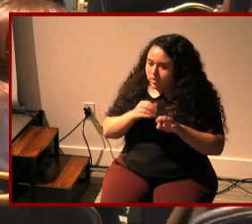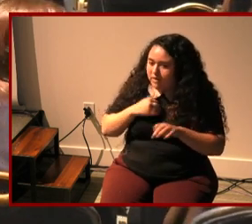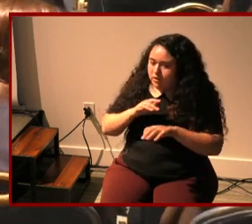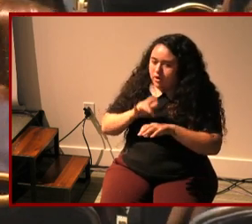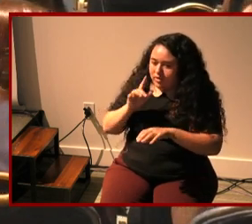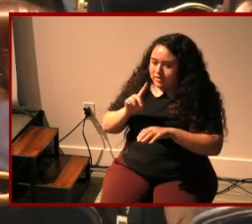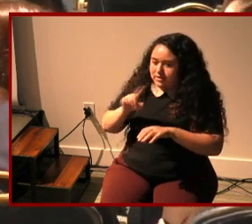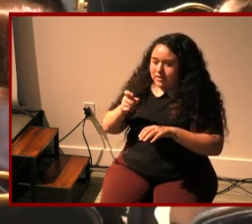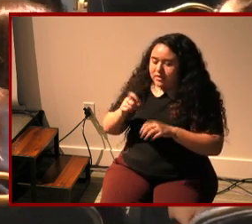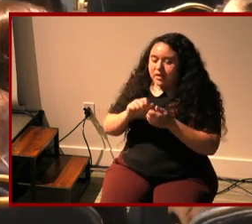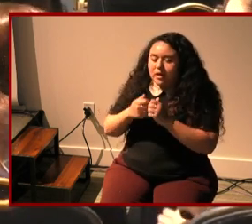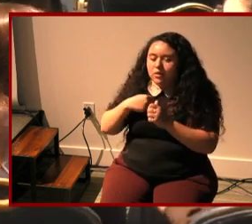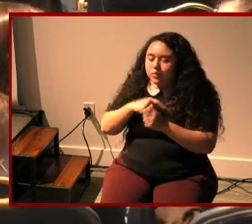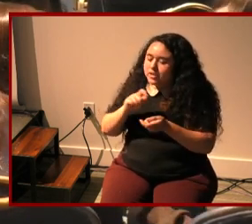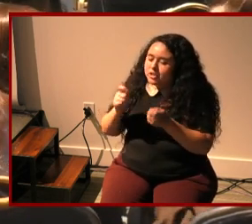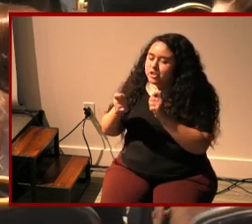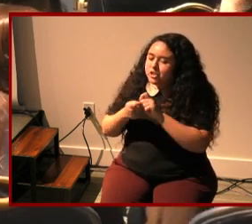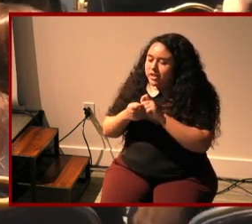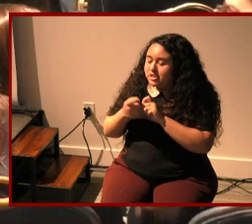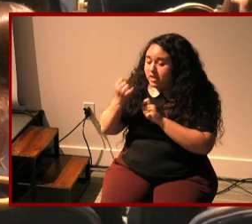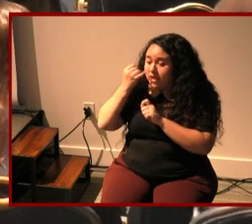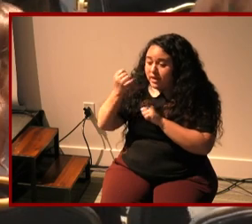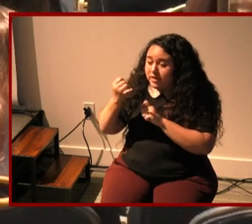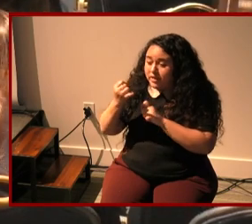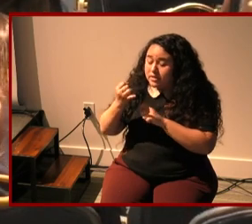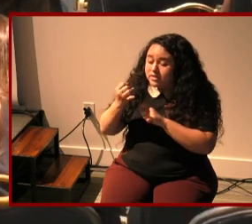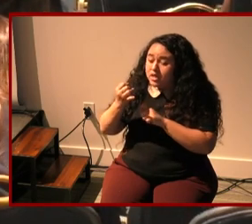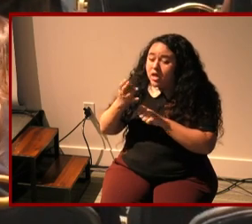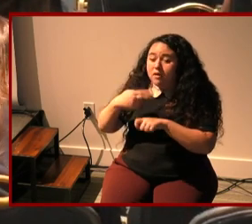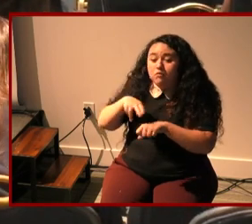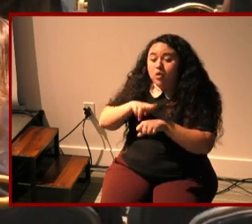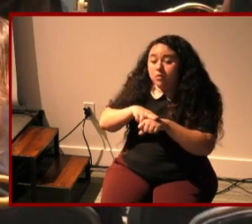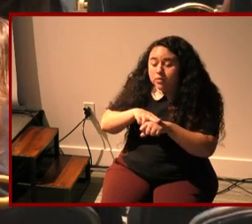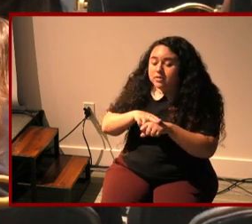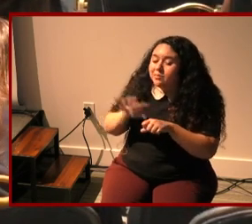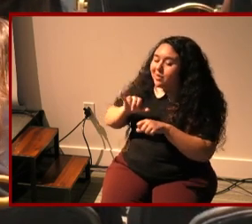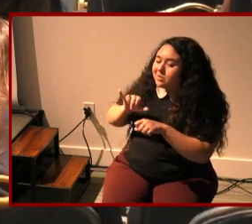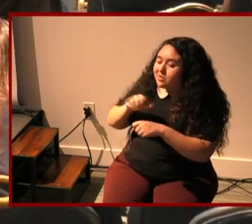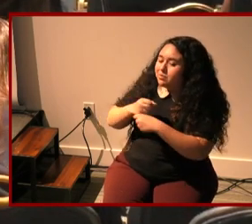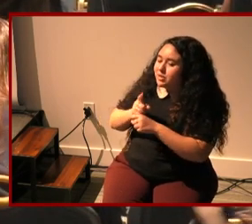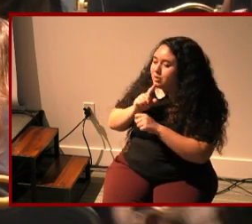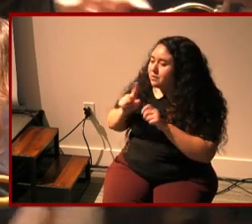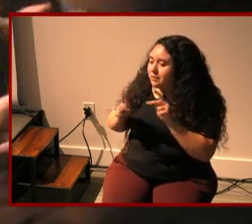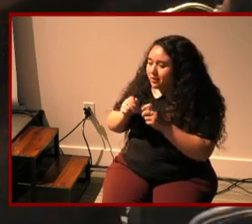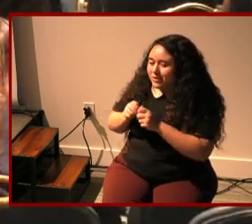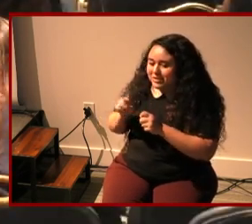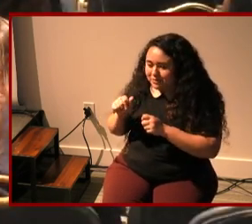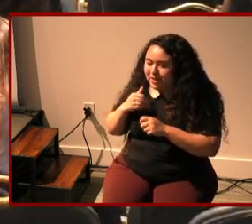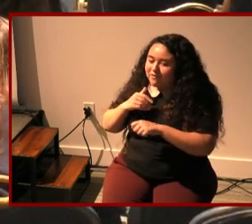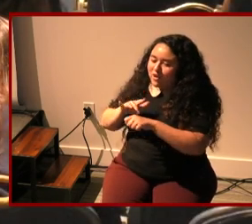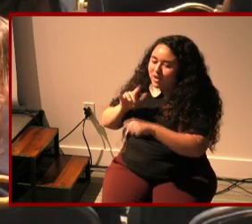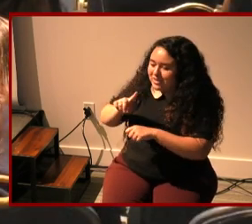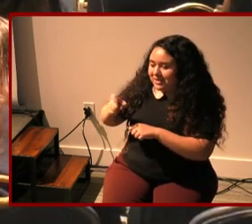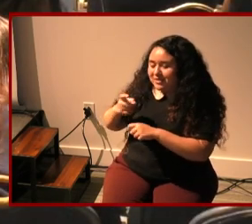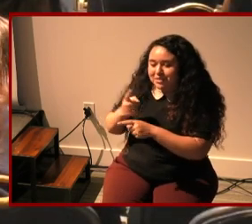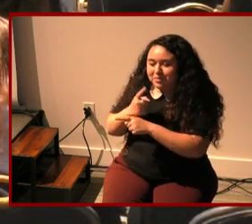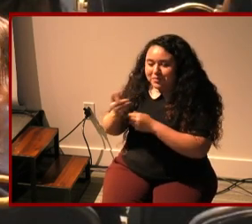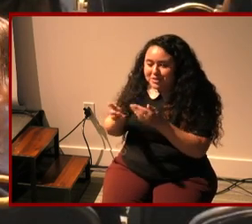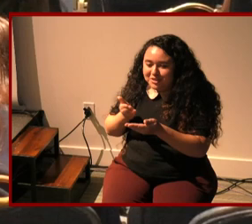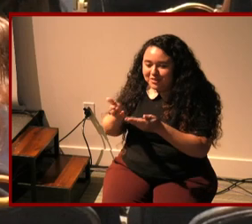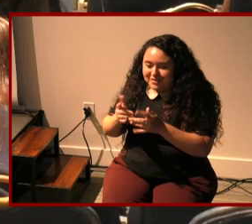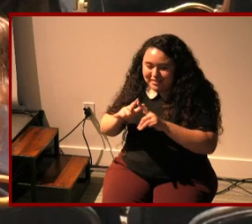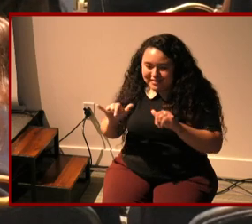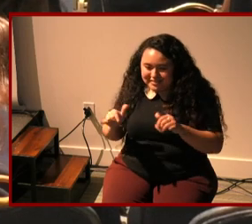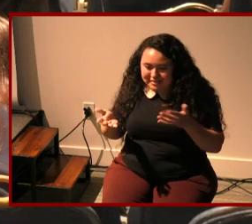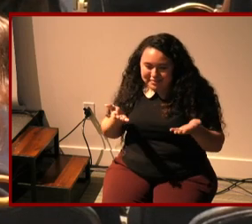these ideas of normalcy while also making sure that children with disabilities receive early diagnoses and appropriate services i